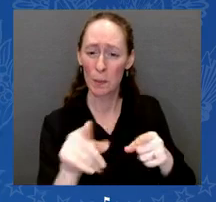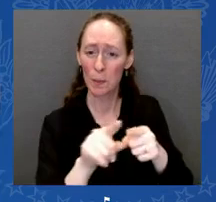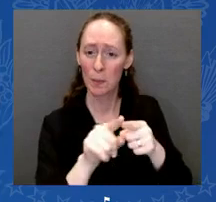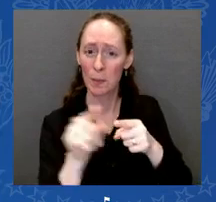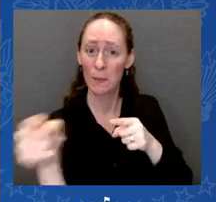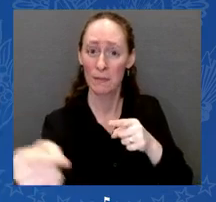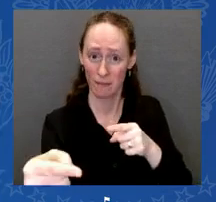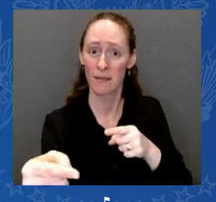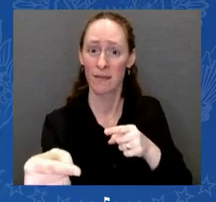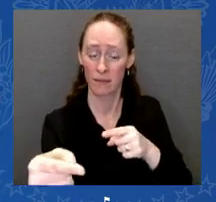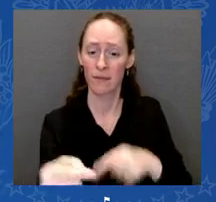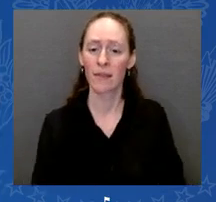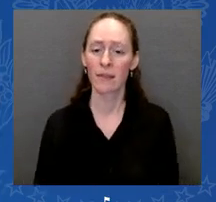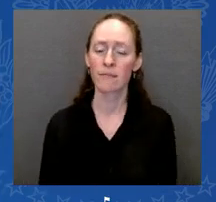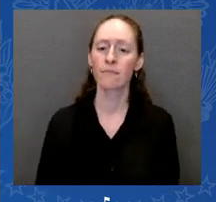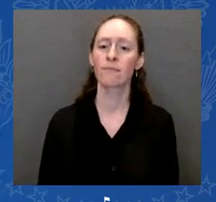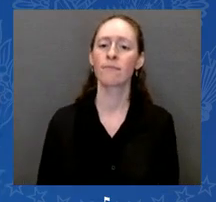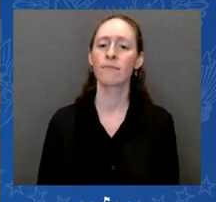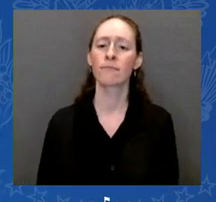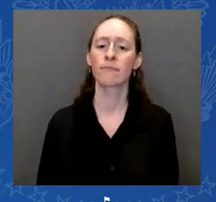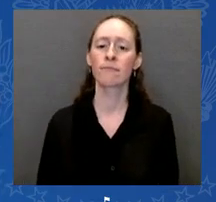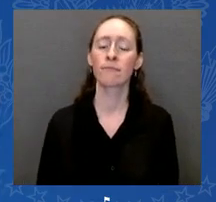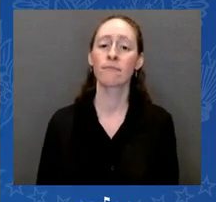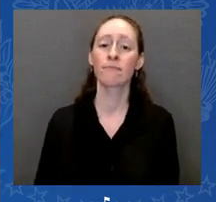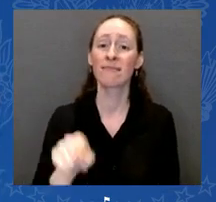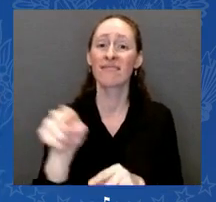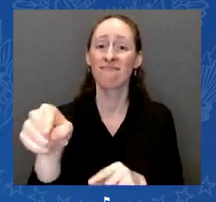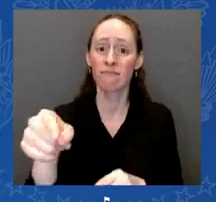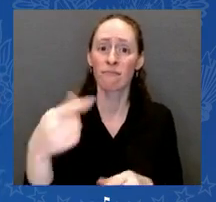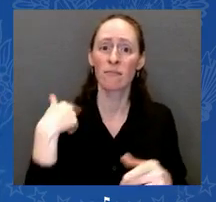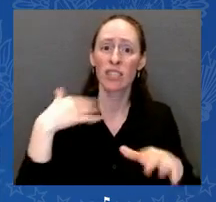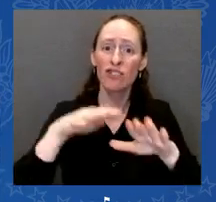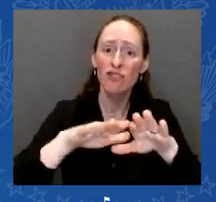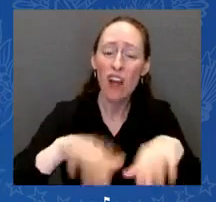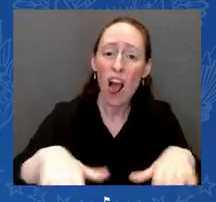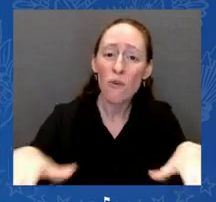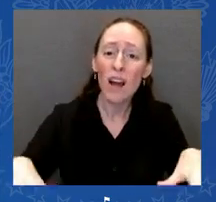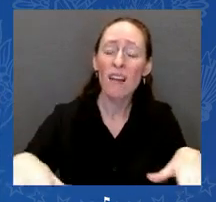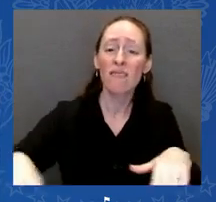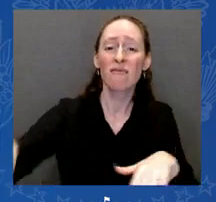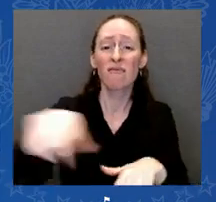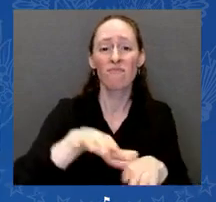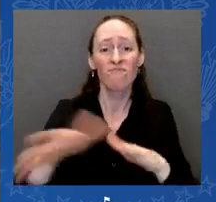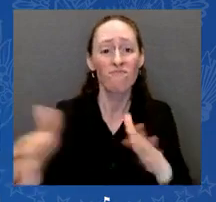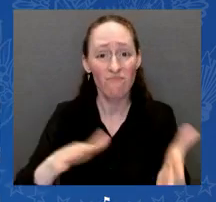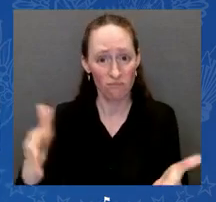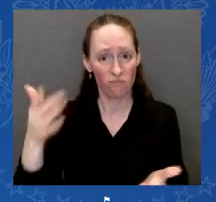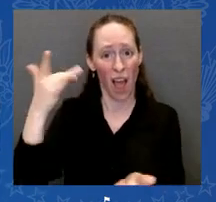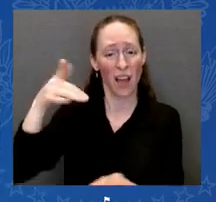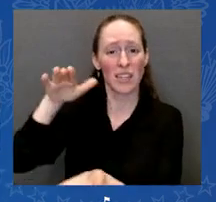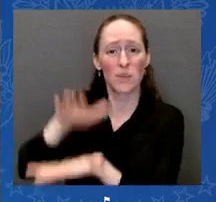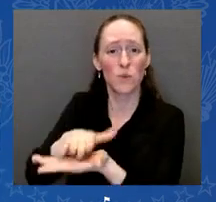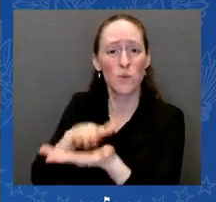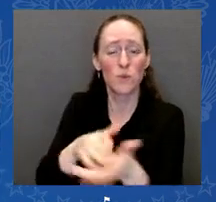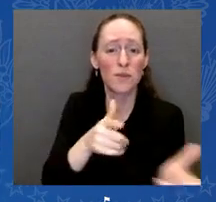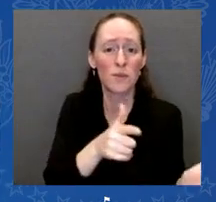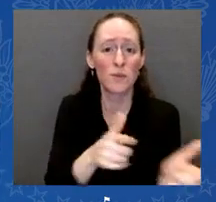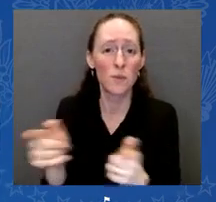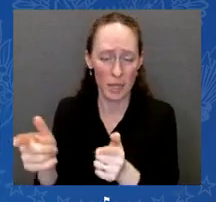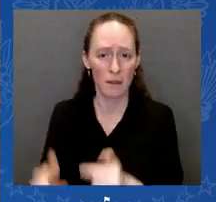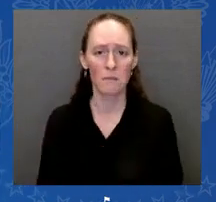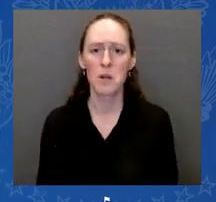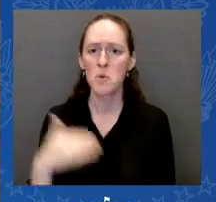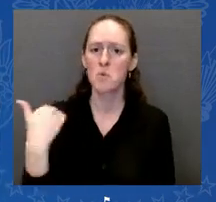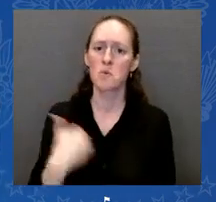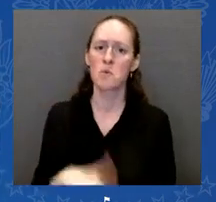and Hartford. Joe Biden knew that their pain wasn't any less debilitating than the pain of the Sandy Hook families. And so he told